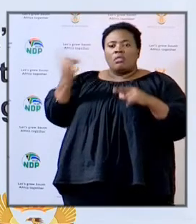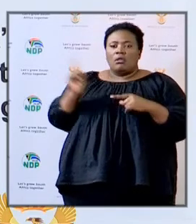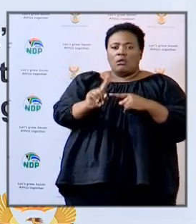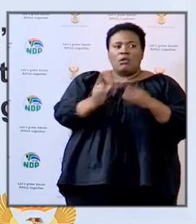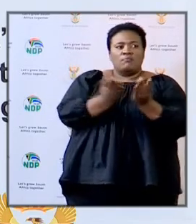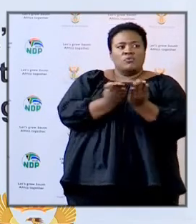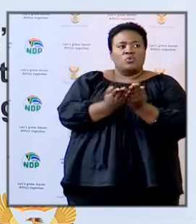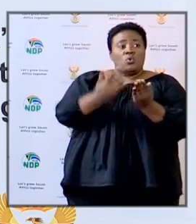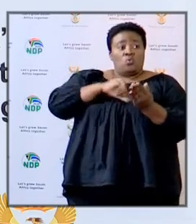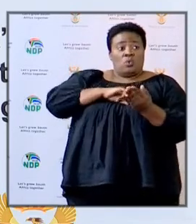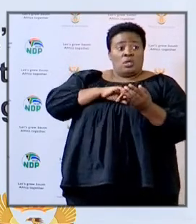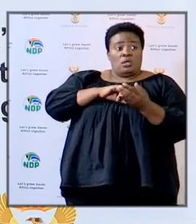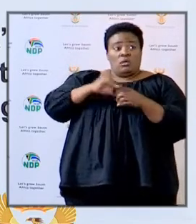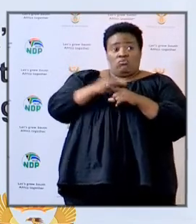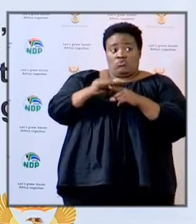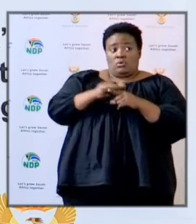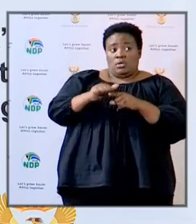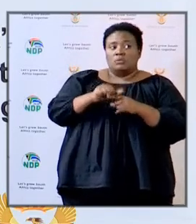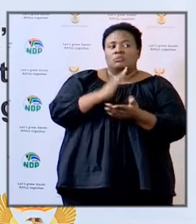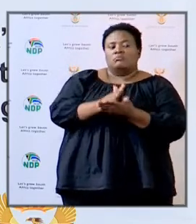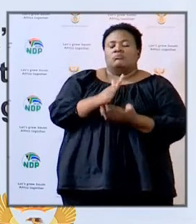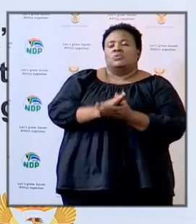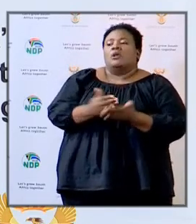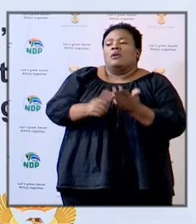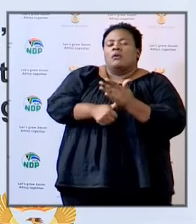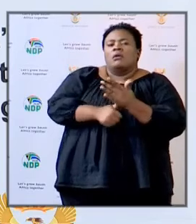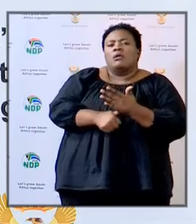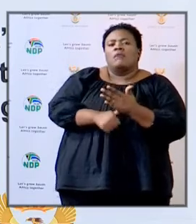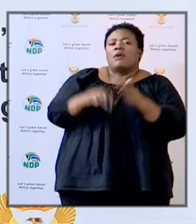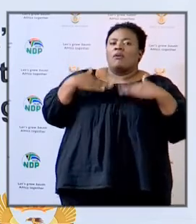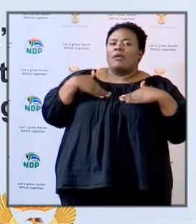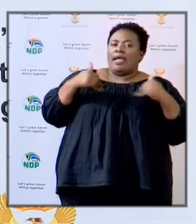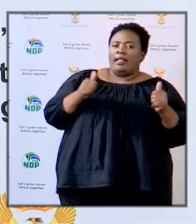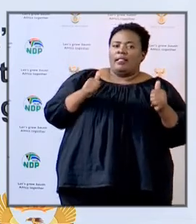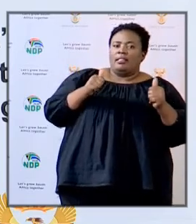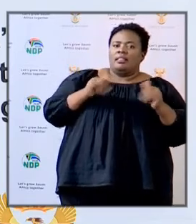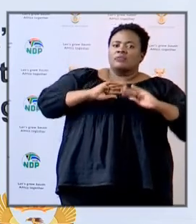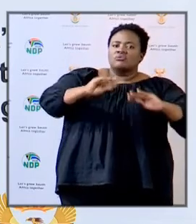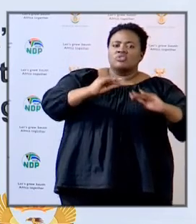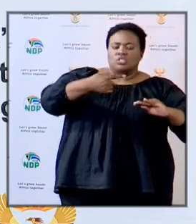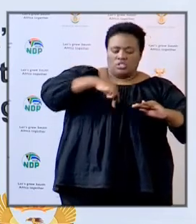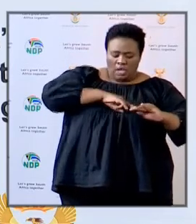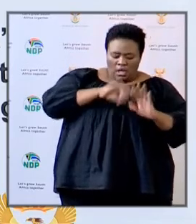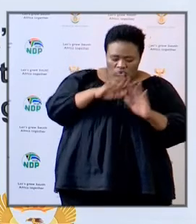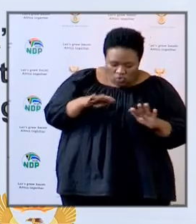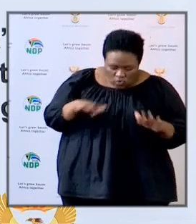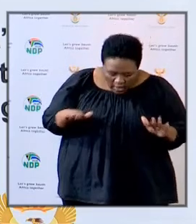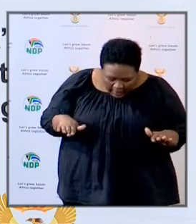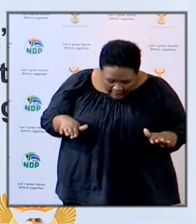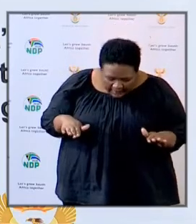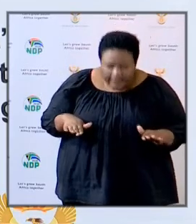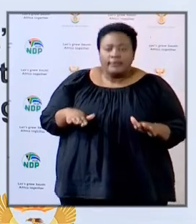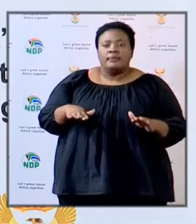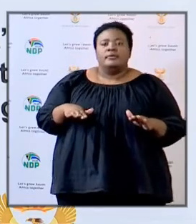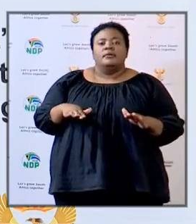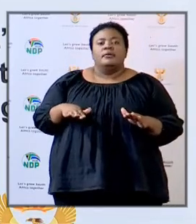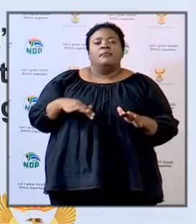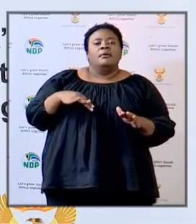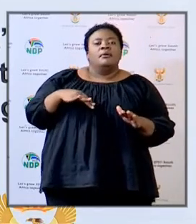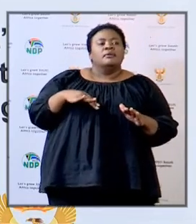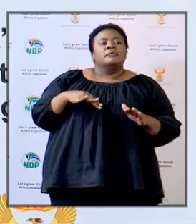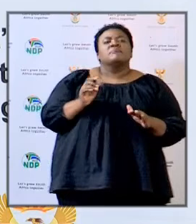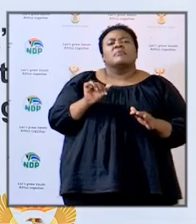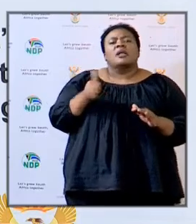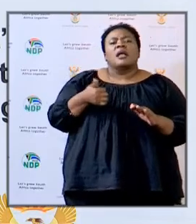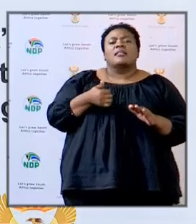also train them to just emphasize what health has taught our children the remaining minister I think is for